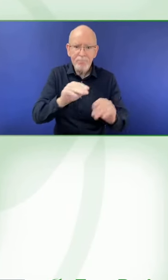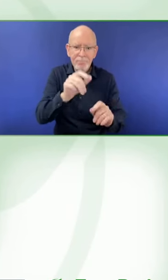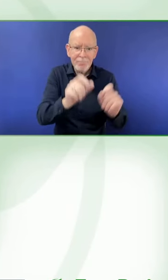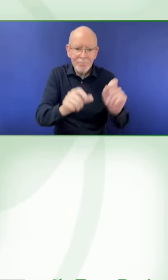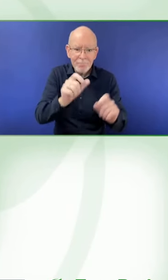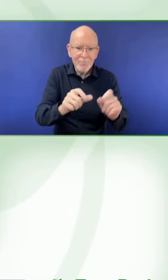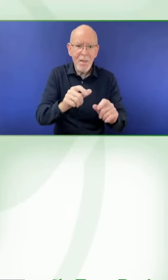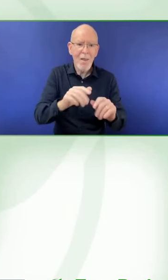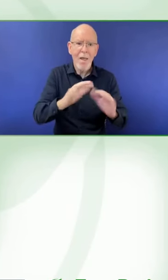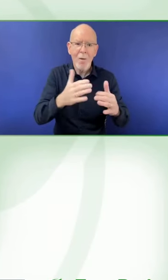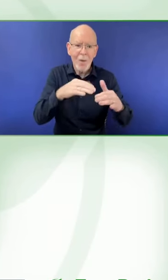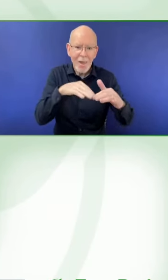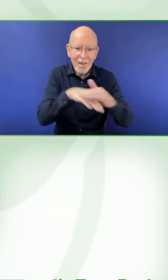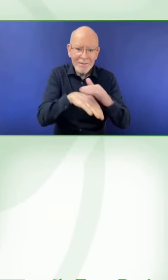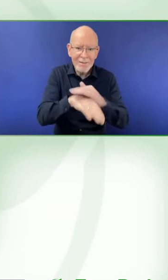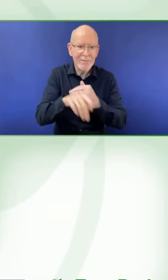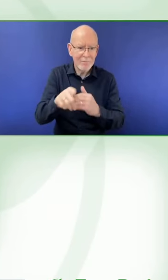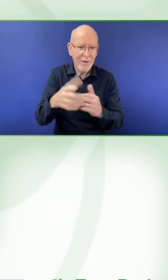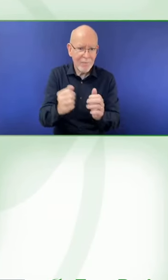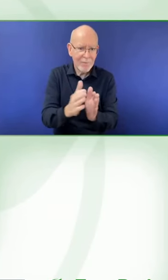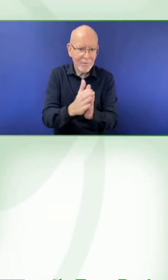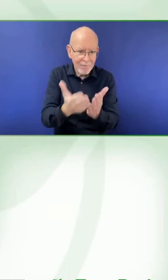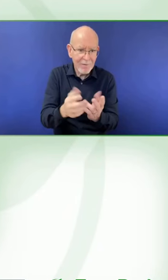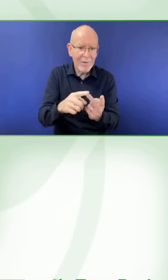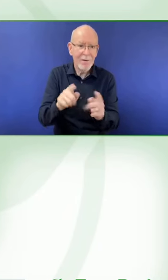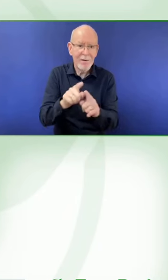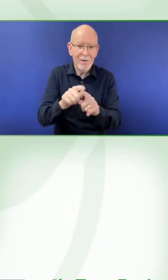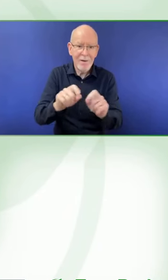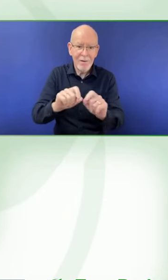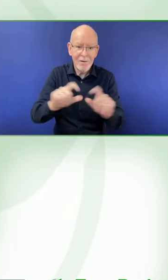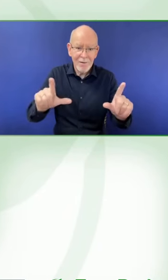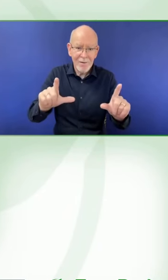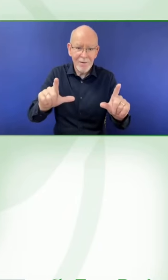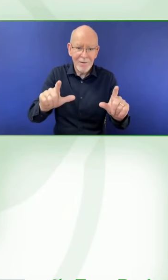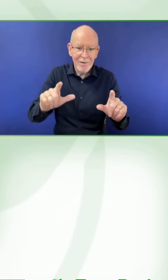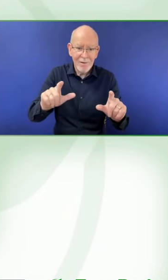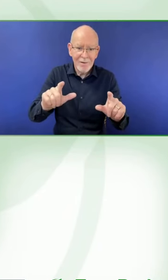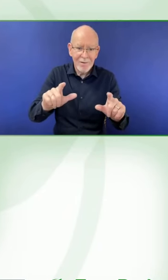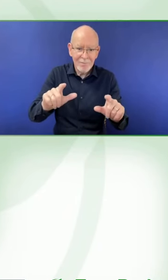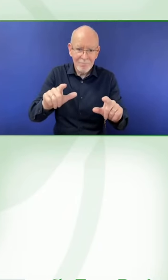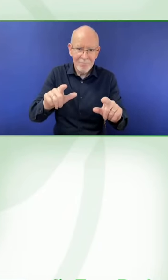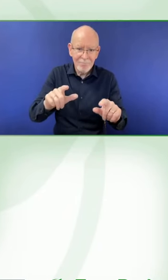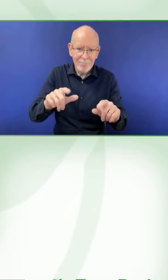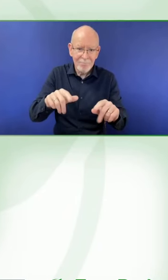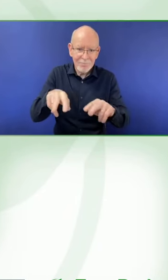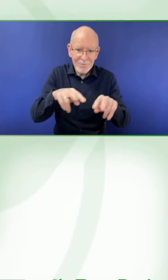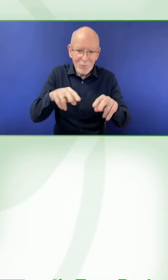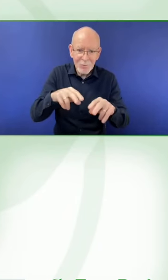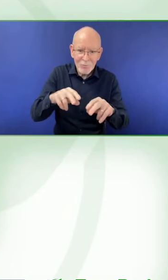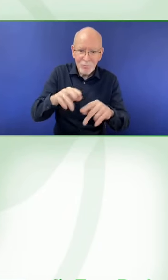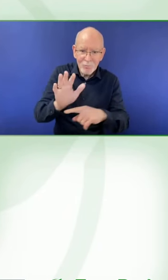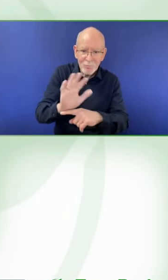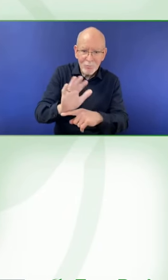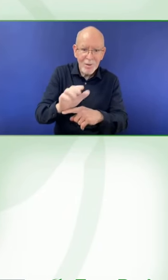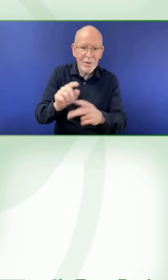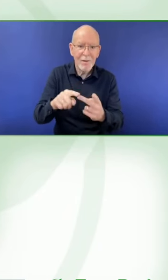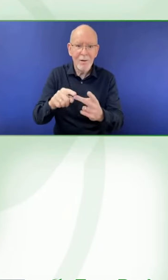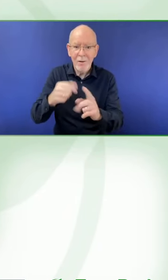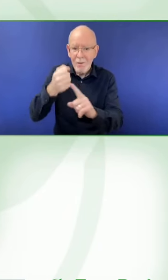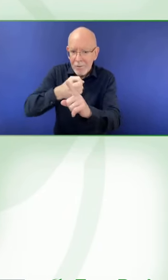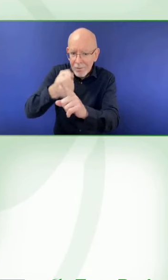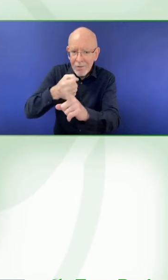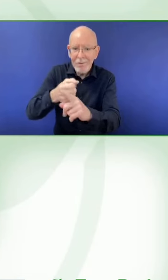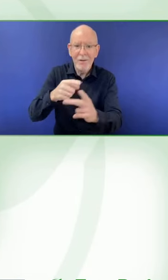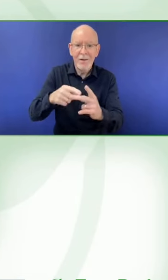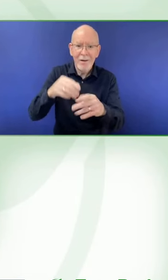The maturity model, do you want to just explain it a little bit more? Was that something you developed internally at ING? I know there are some industry maturity